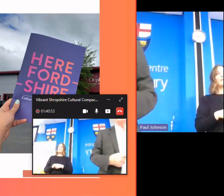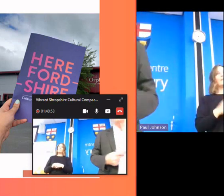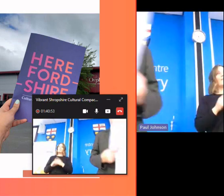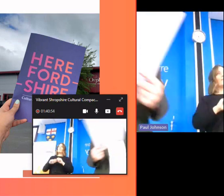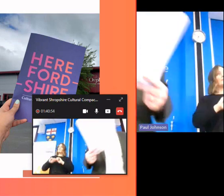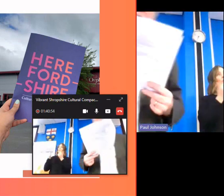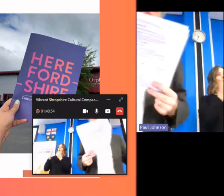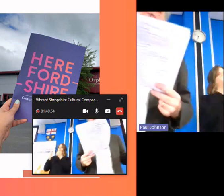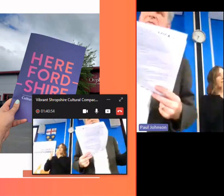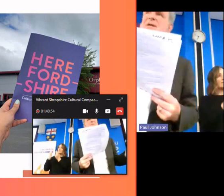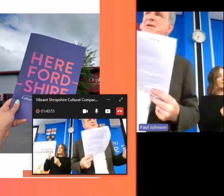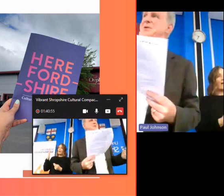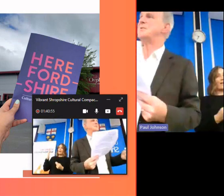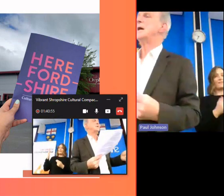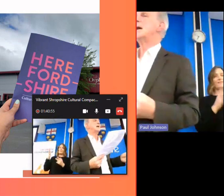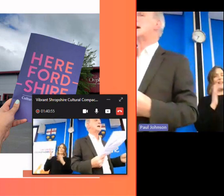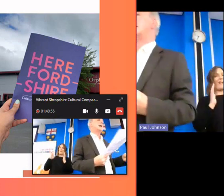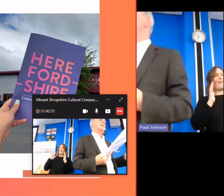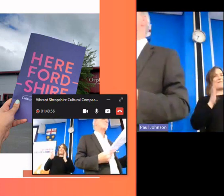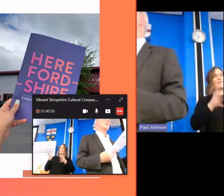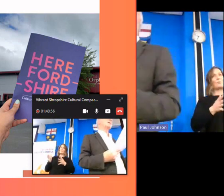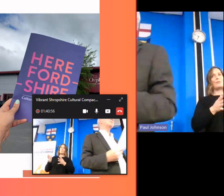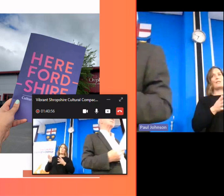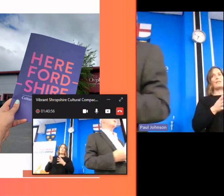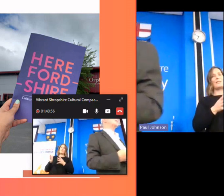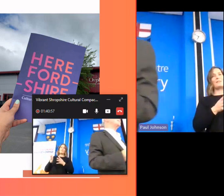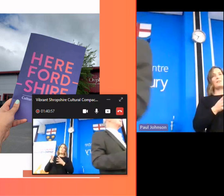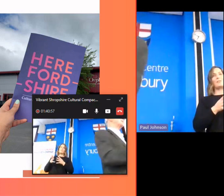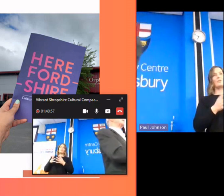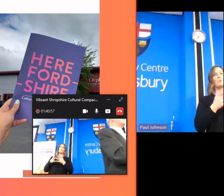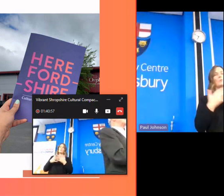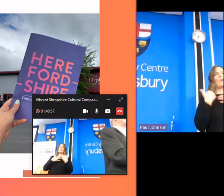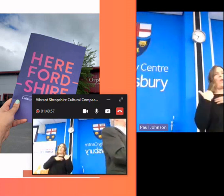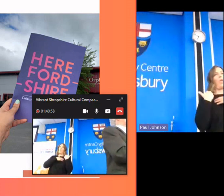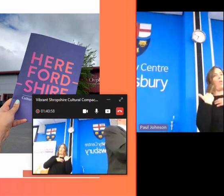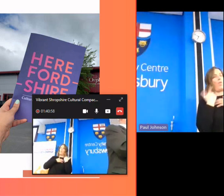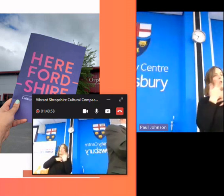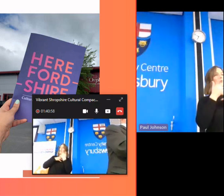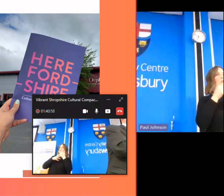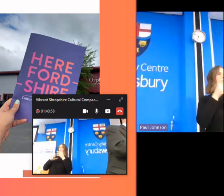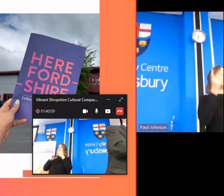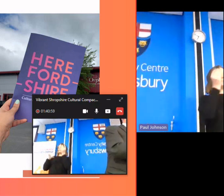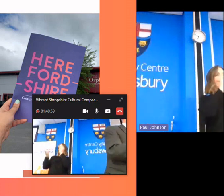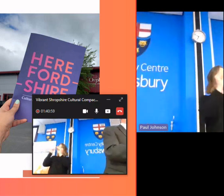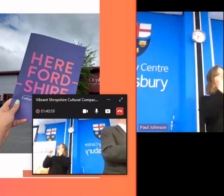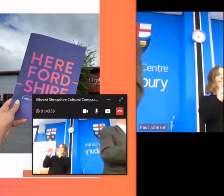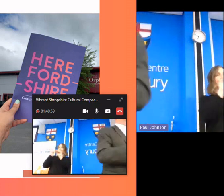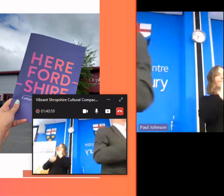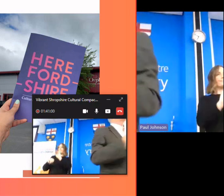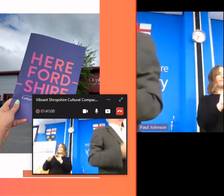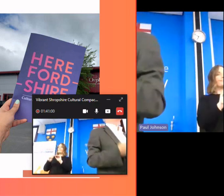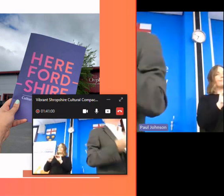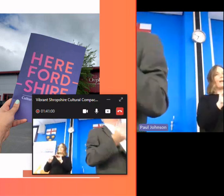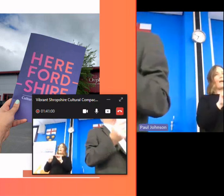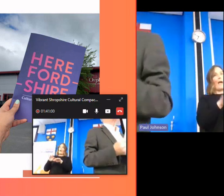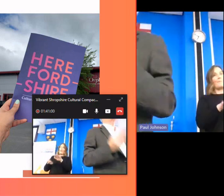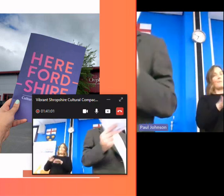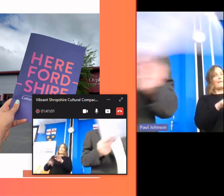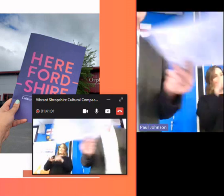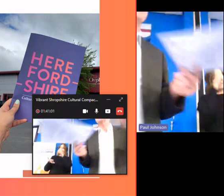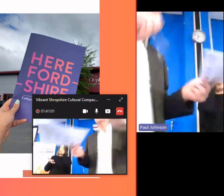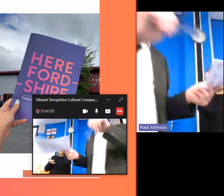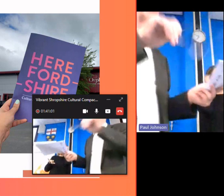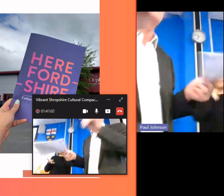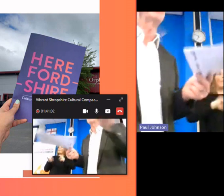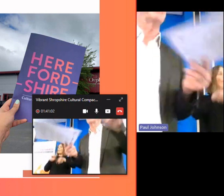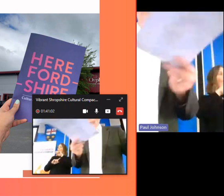it's well designed it doesn't actually have to be too um uh too onerous in terms of uh uh administration because people have got a